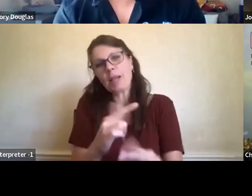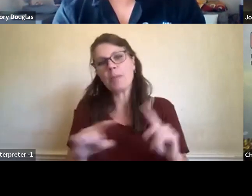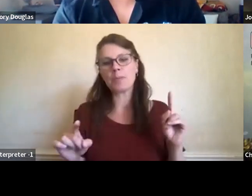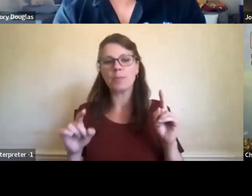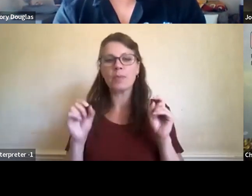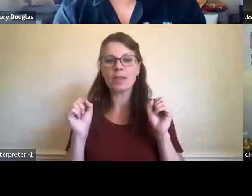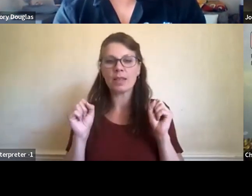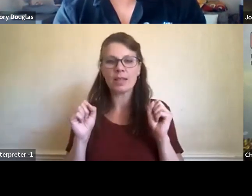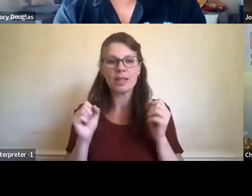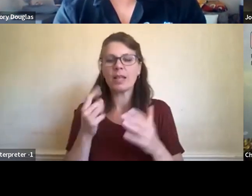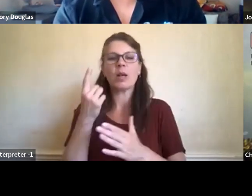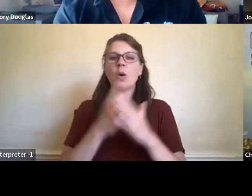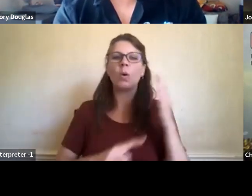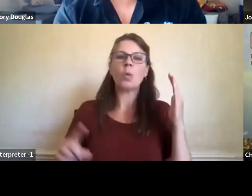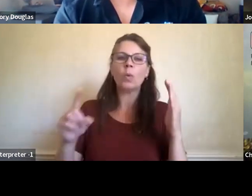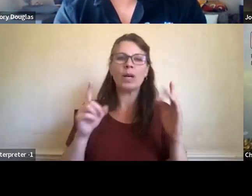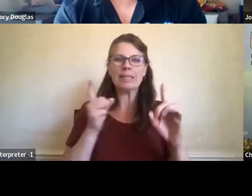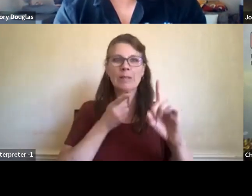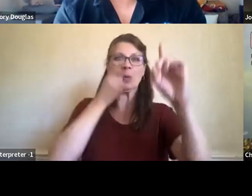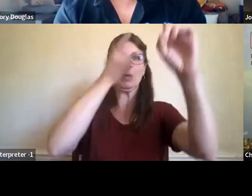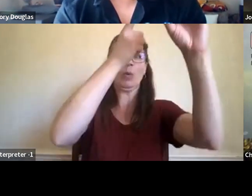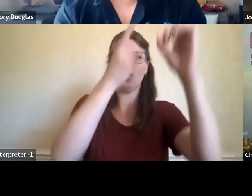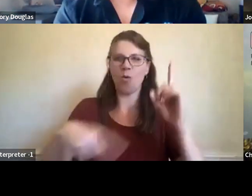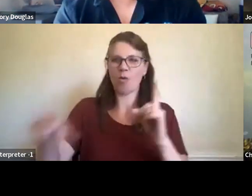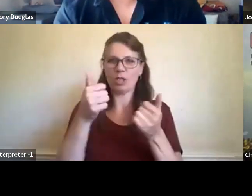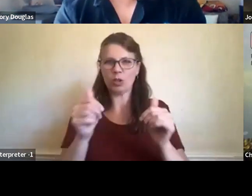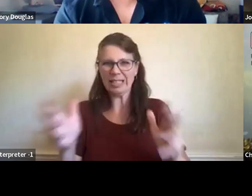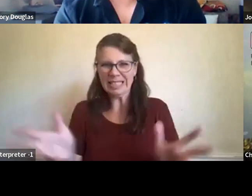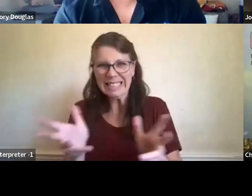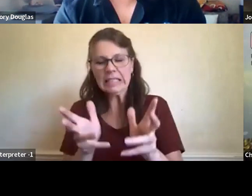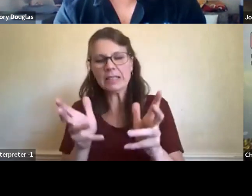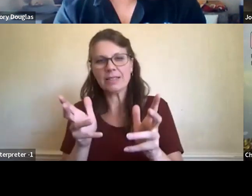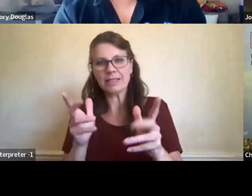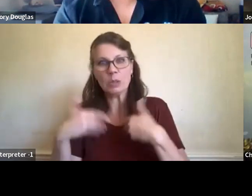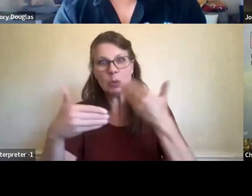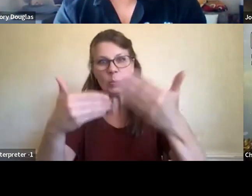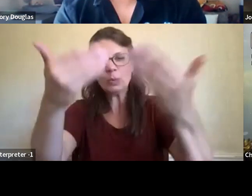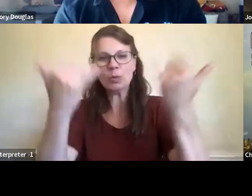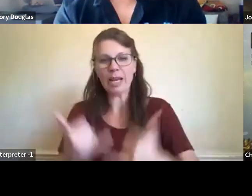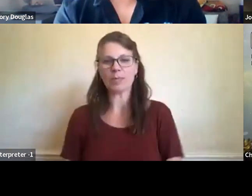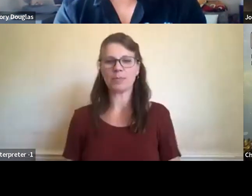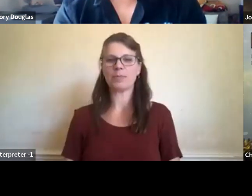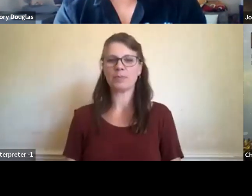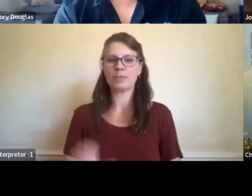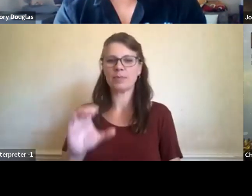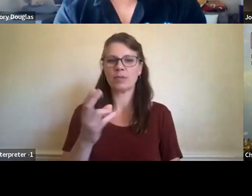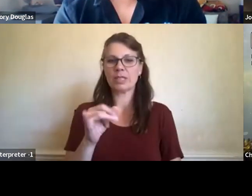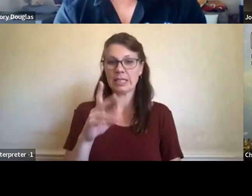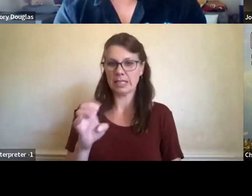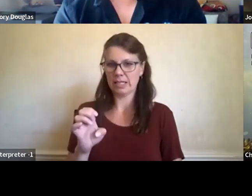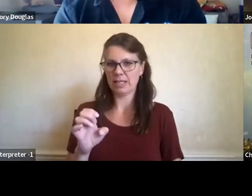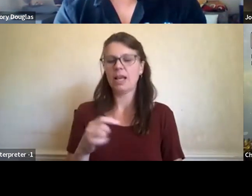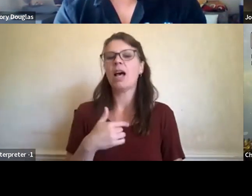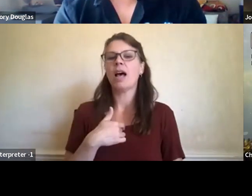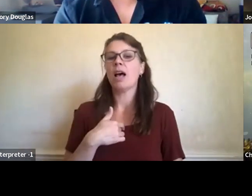at like, like what's the North star that we're working on right now that you're working on. I think the, the one thing I'd like to leave